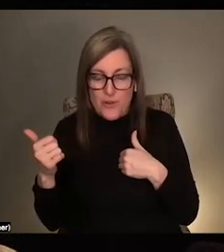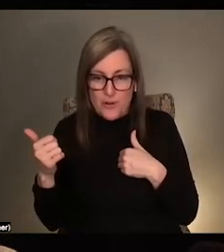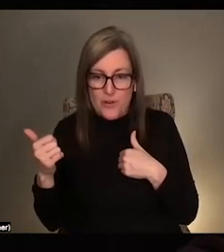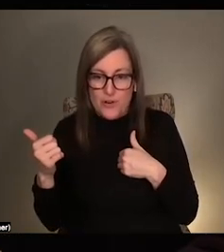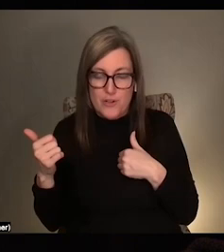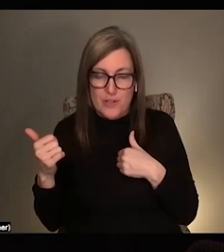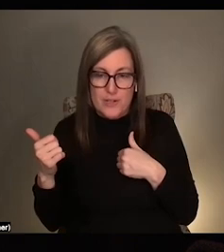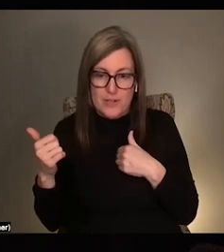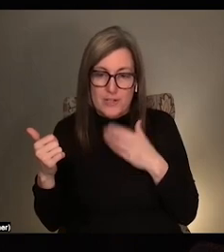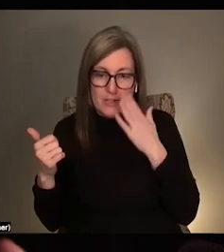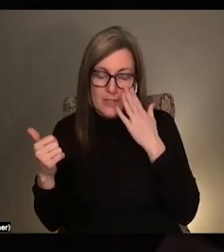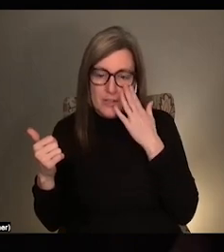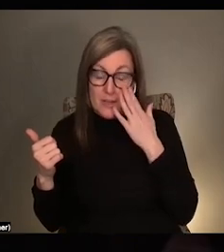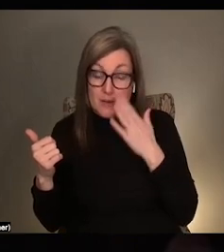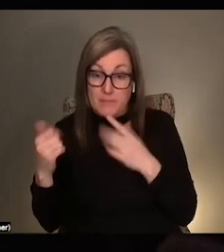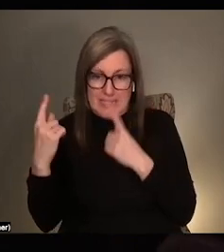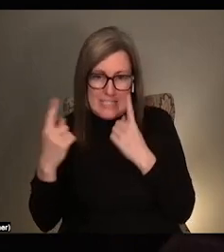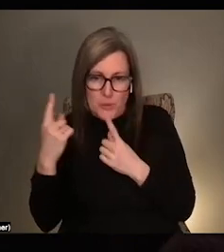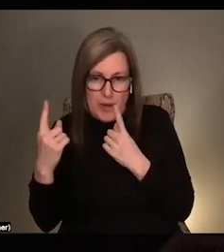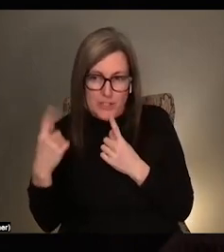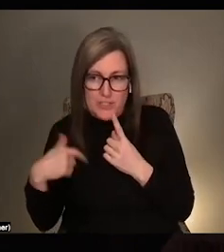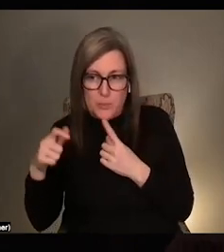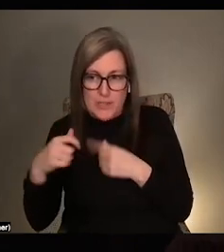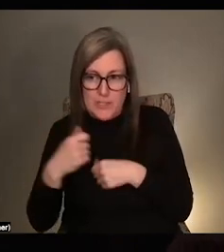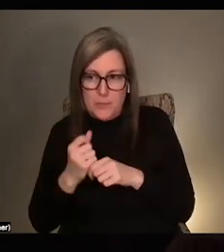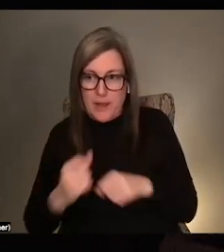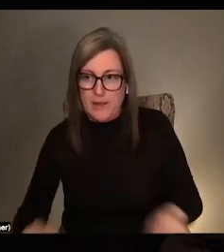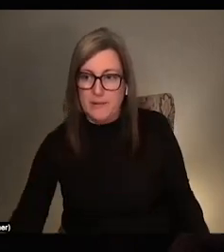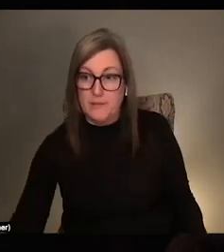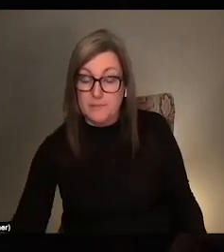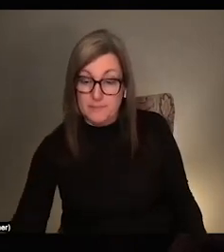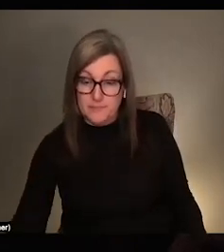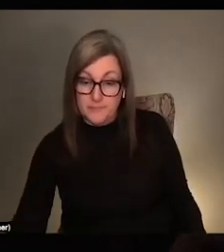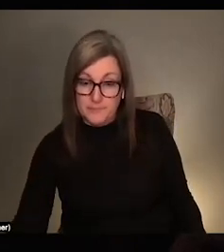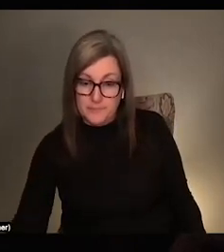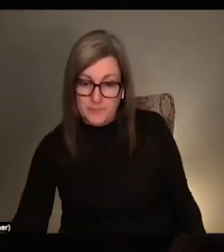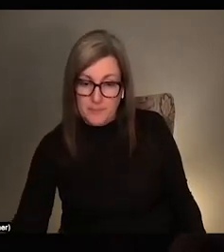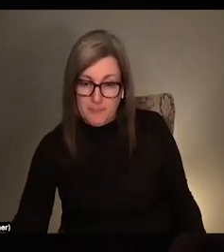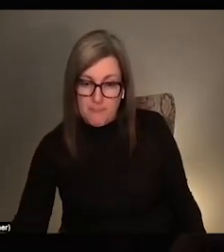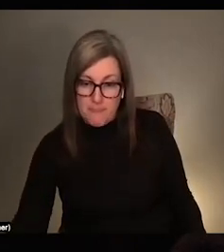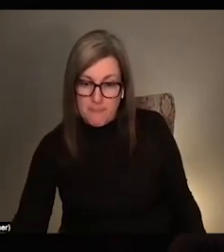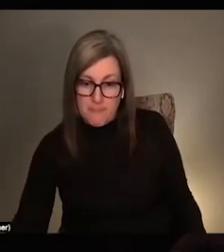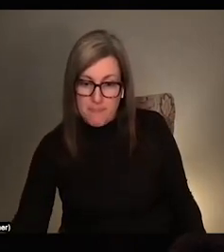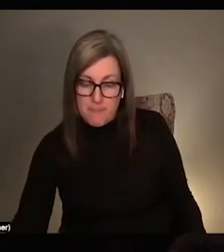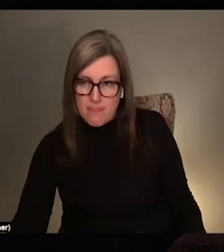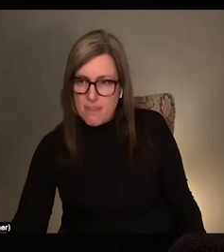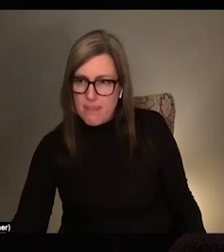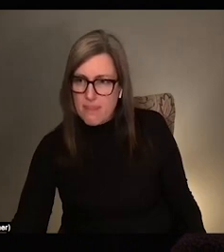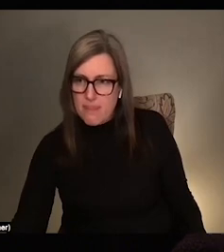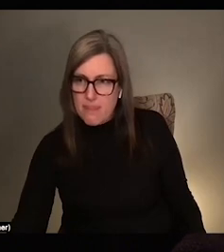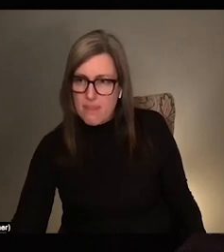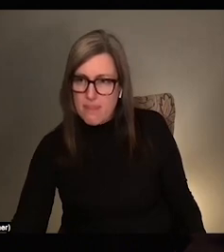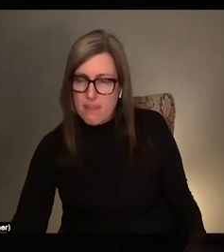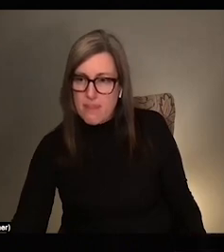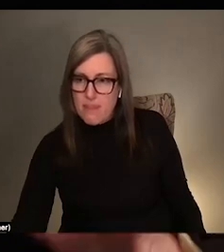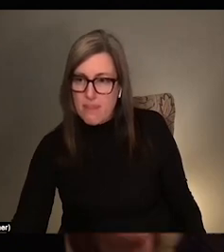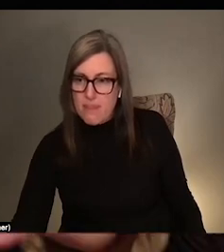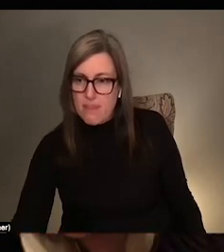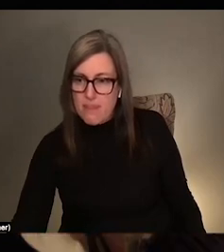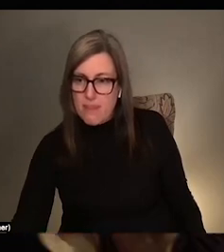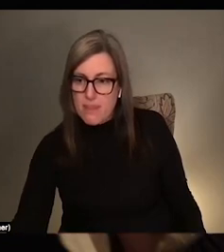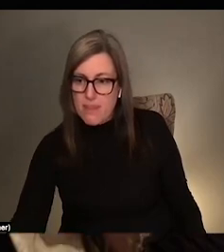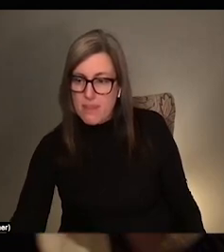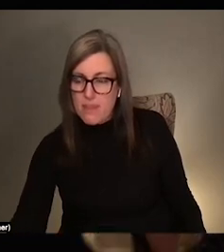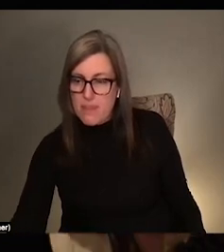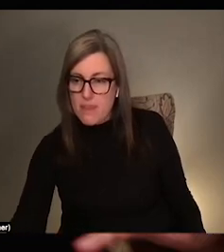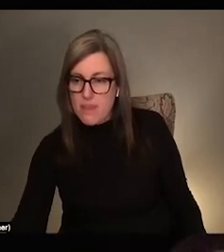think through them around access. Right. Um, so yeah, TV is really important to me. I sometimes feel kind of